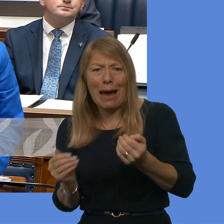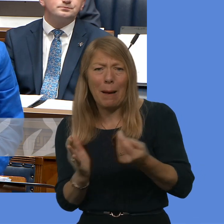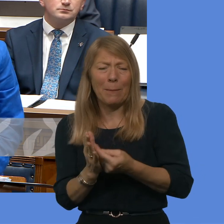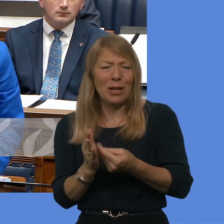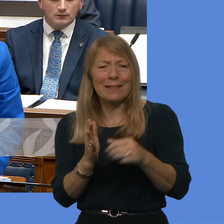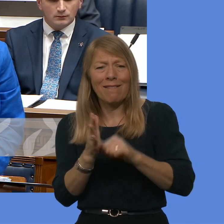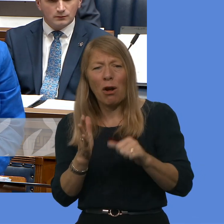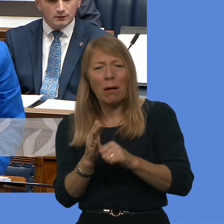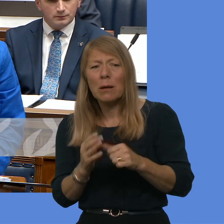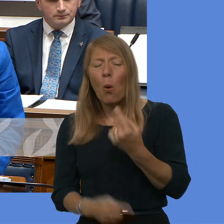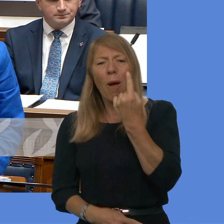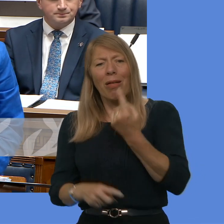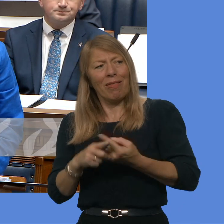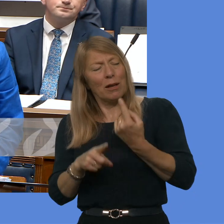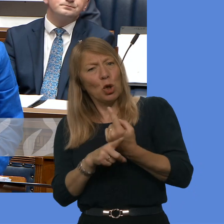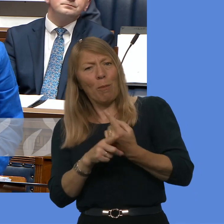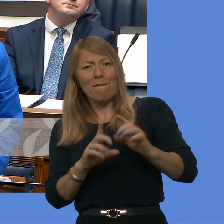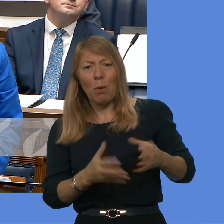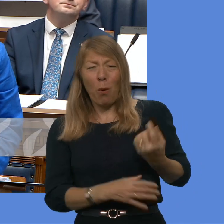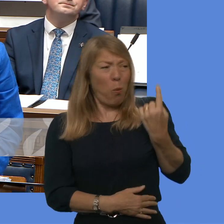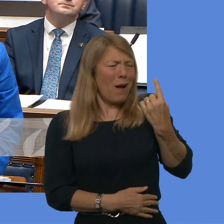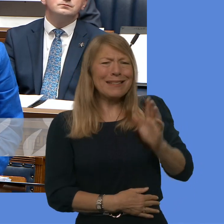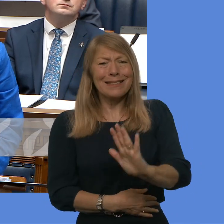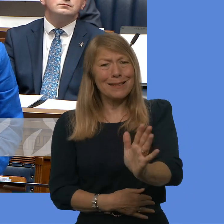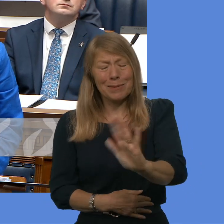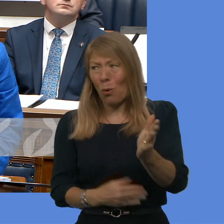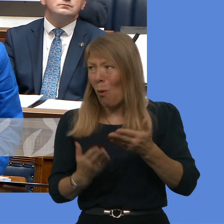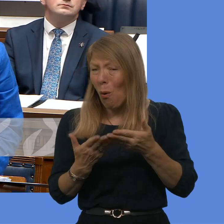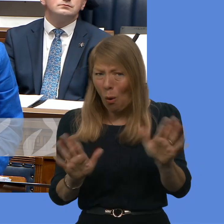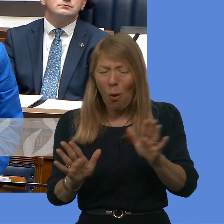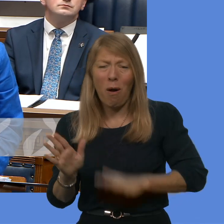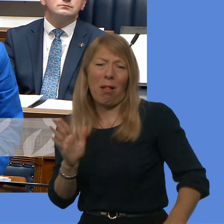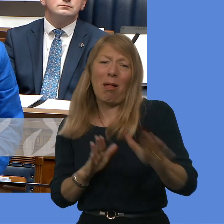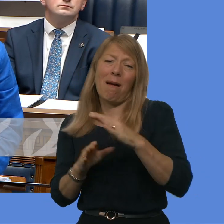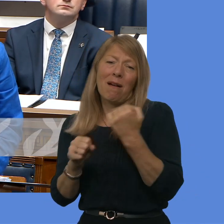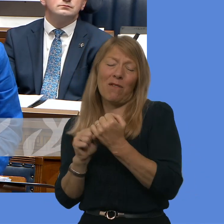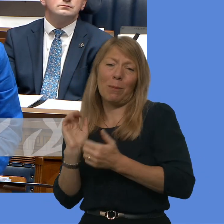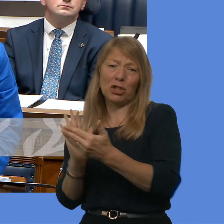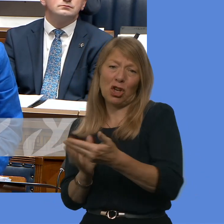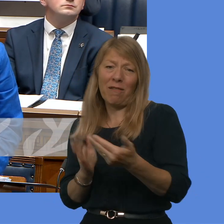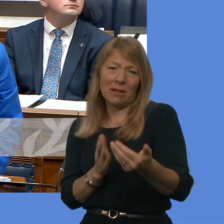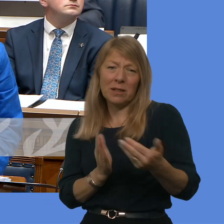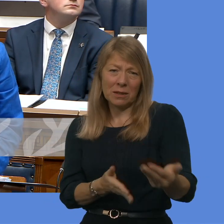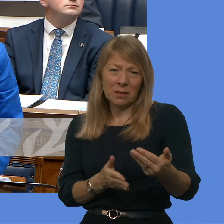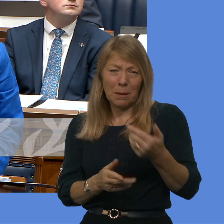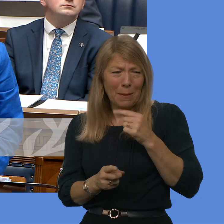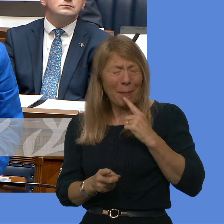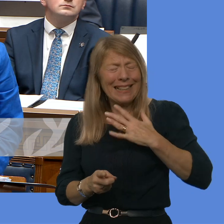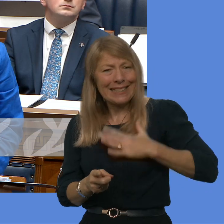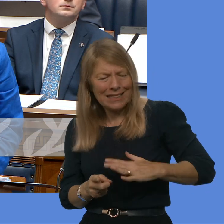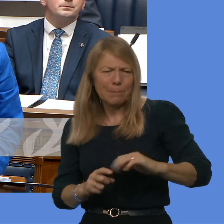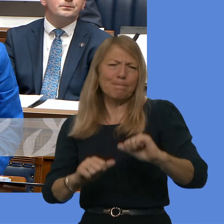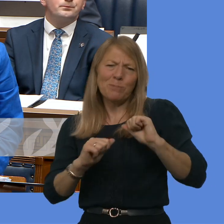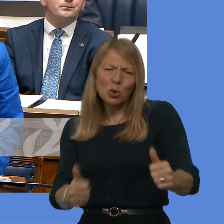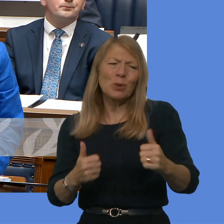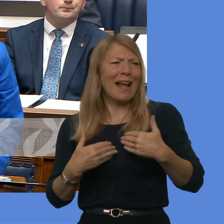issue. This is an issue about our core public services that people need of health, of education, in terms of our roads,